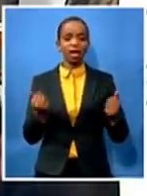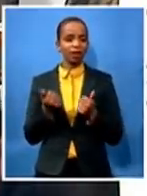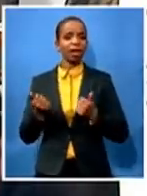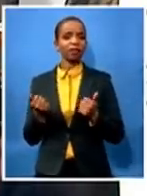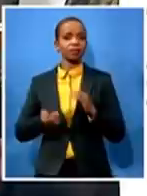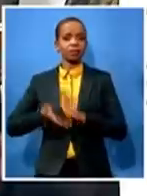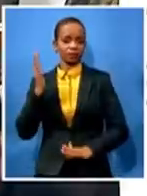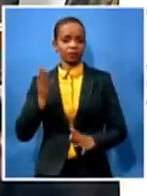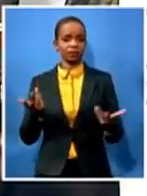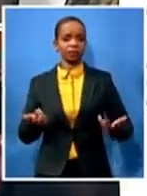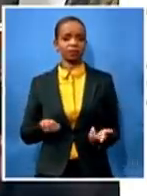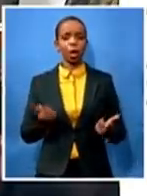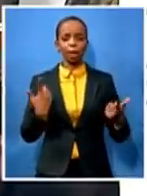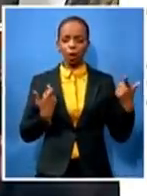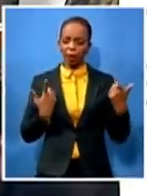we have survived poisoning